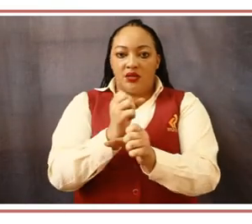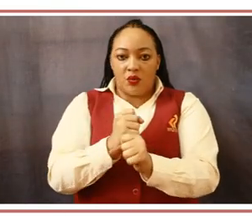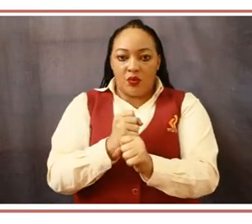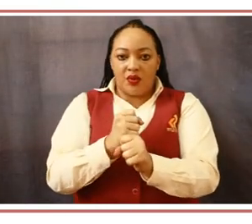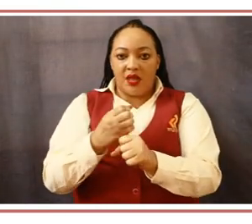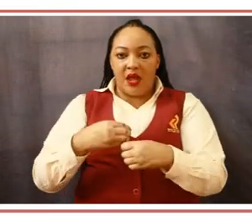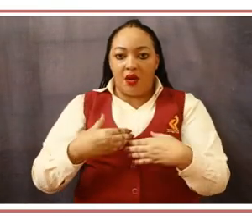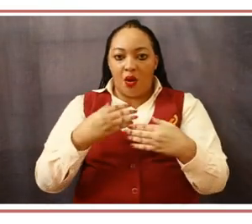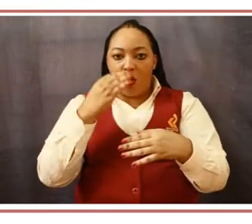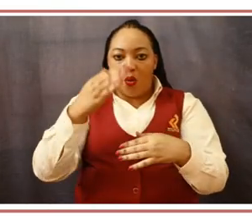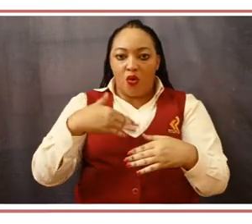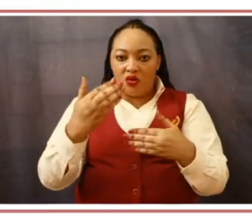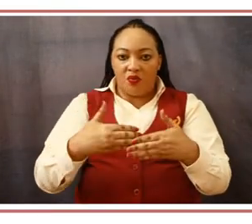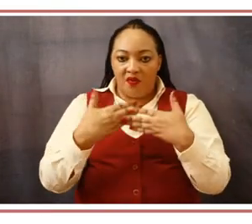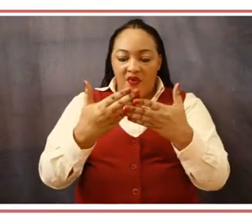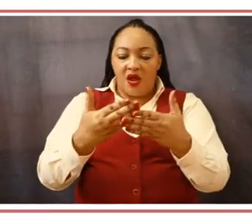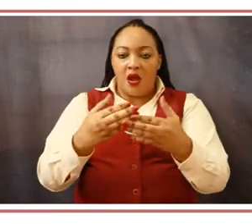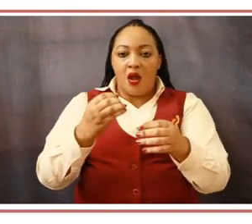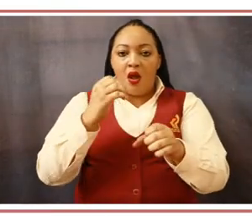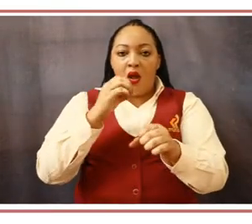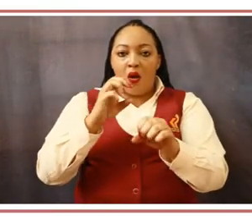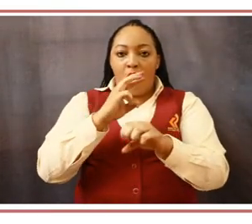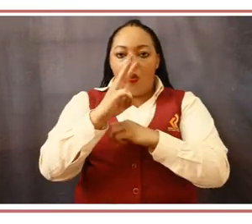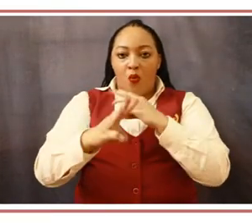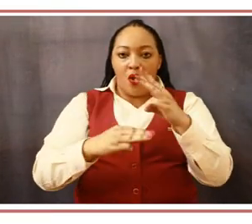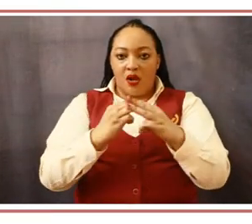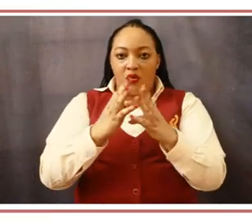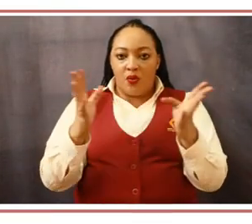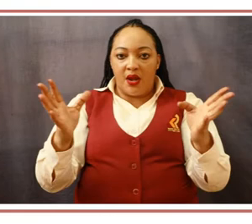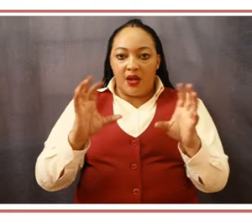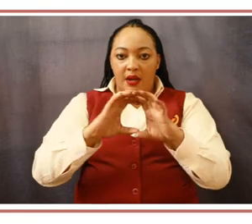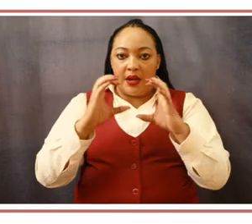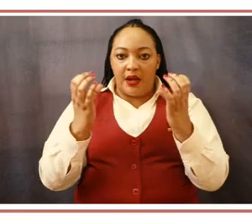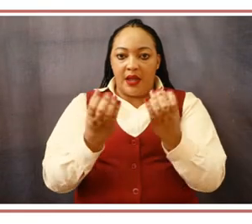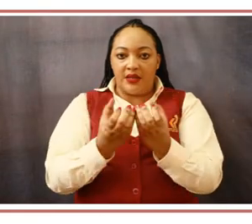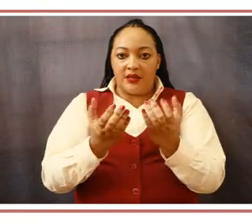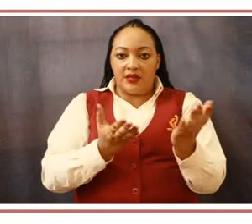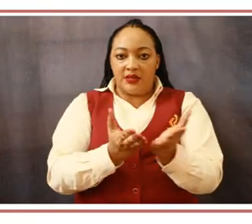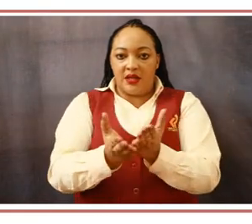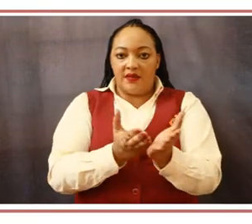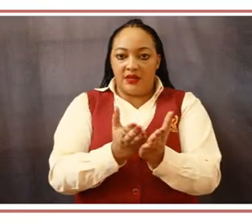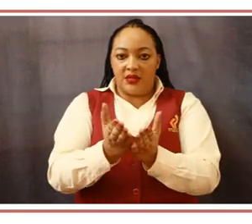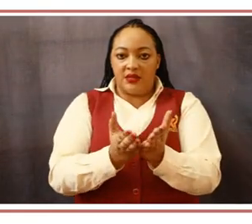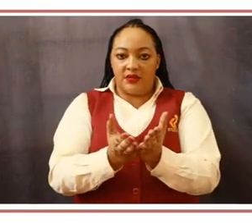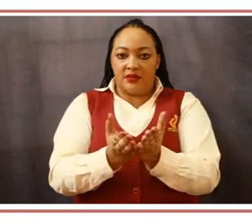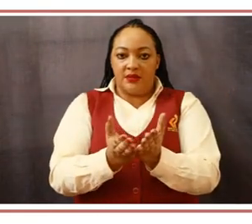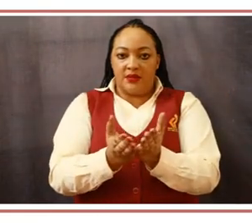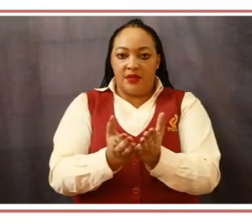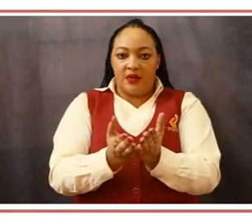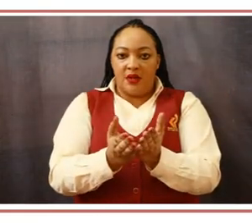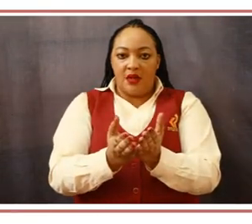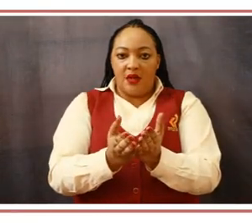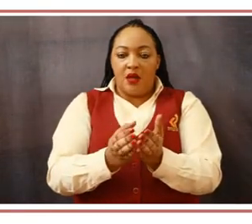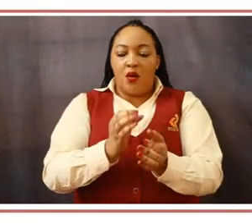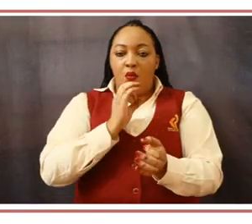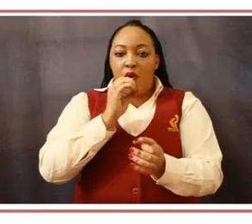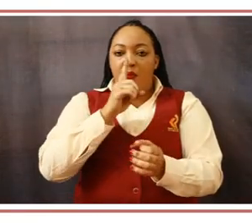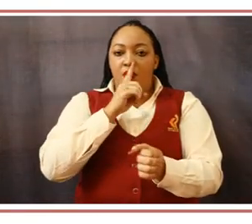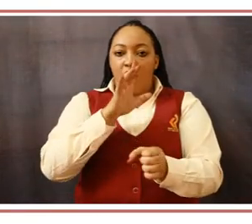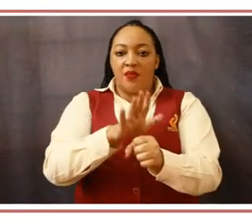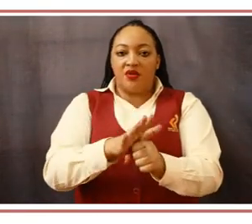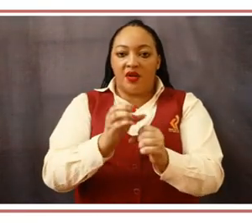We promise to pay special attention to detail in the safety and security requirements of our customers, workers and the community.